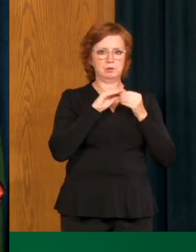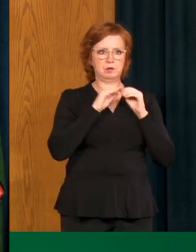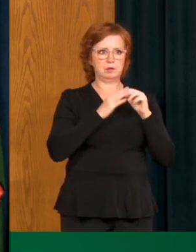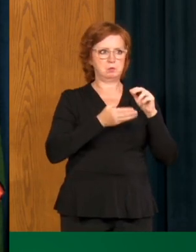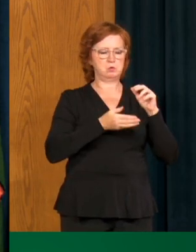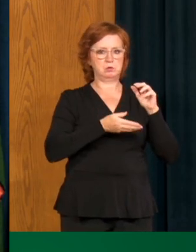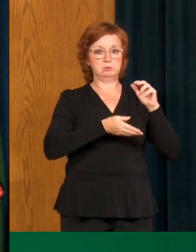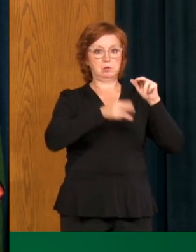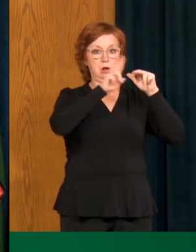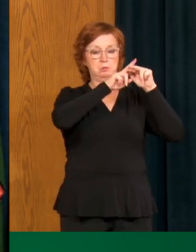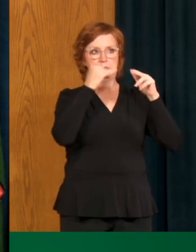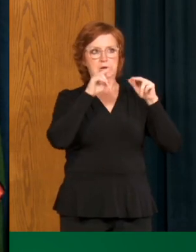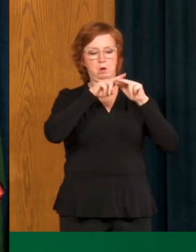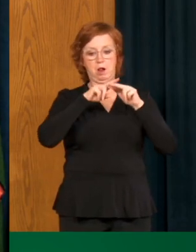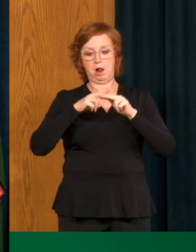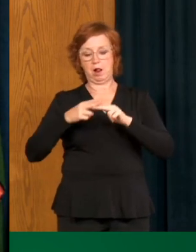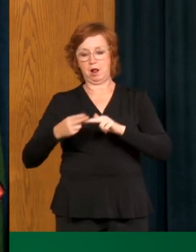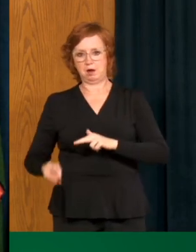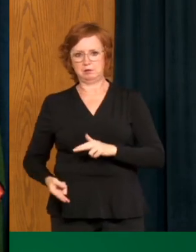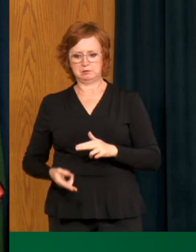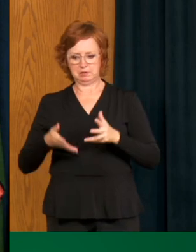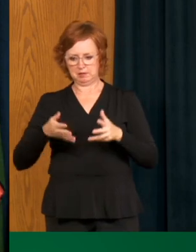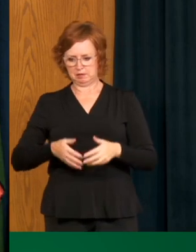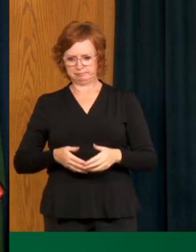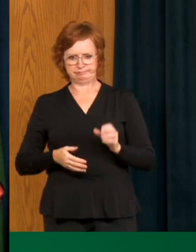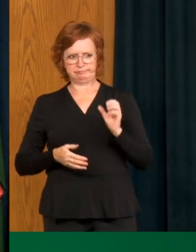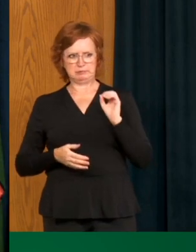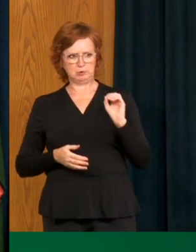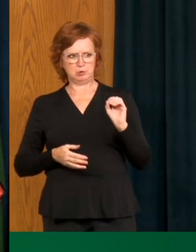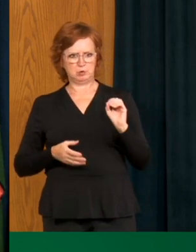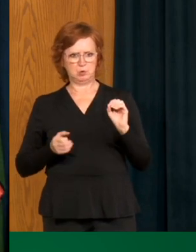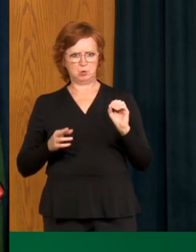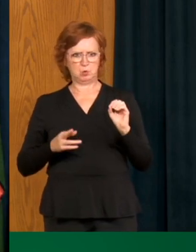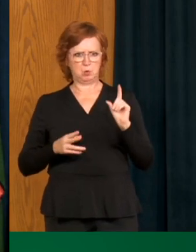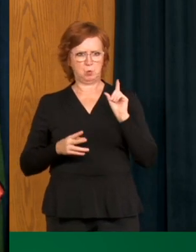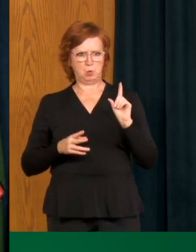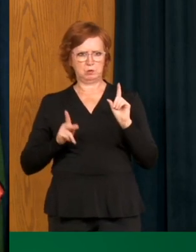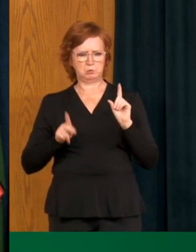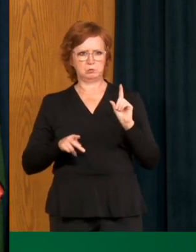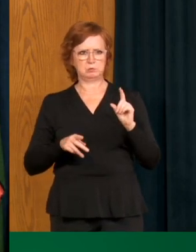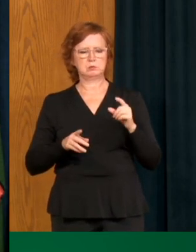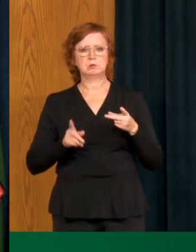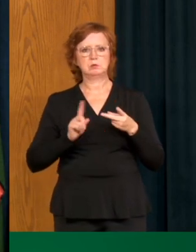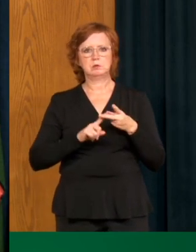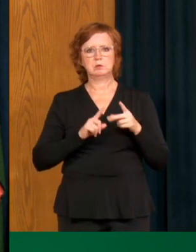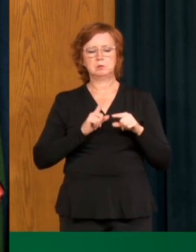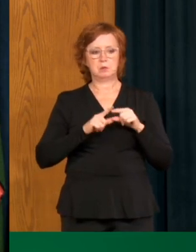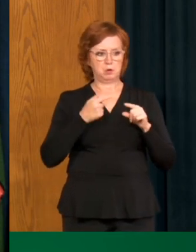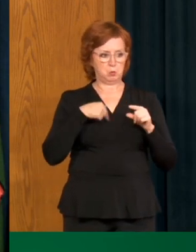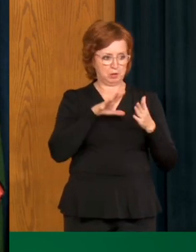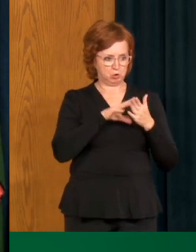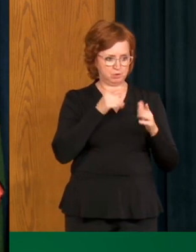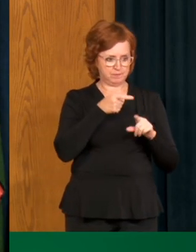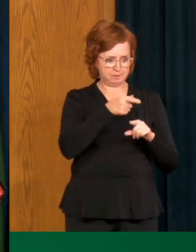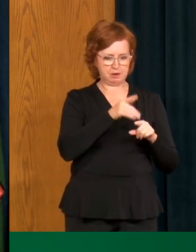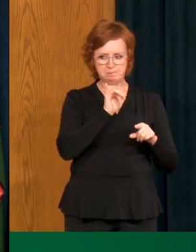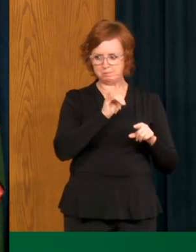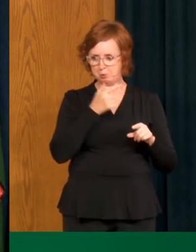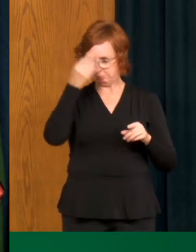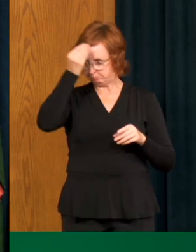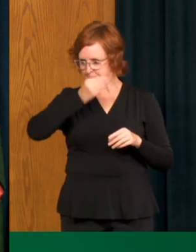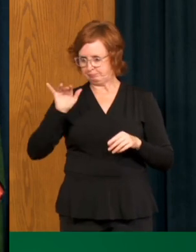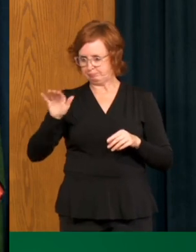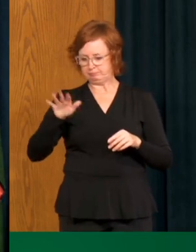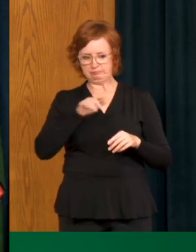is down to one or no active cases in it. So, um, you know, part of it is about sharing, uh, what is working, uh, in many of the colonies that